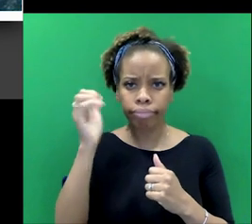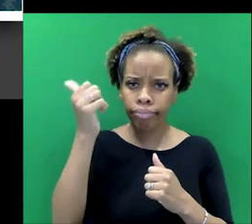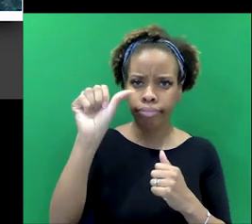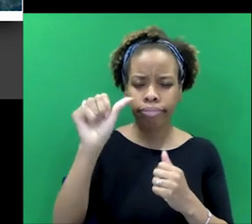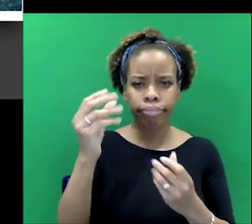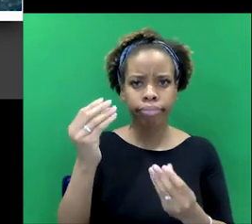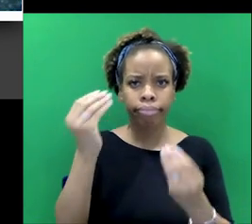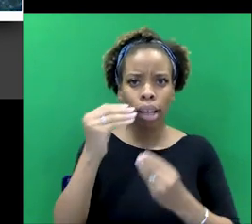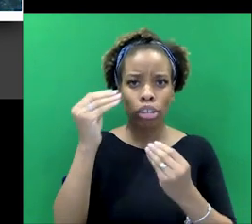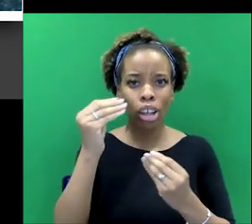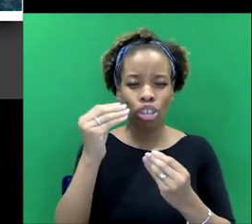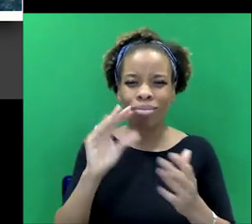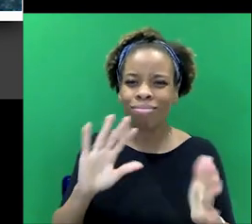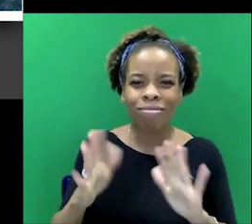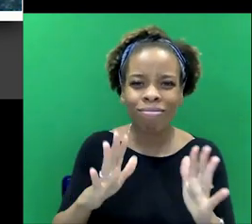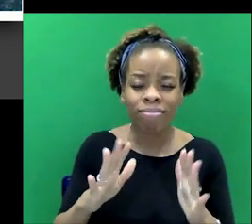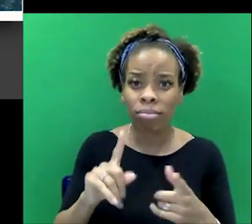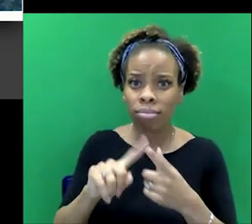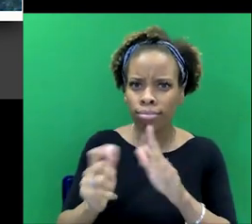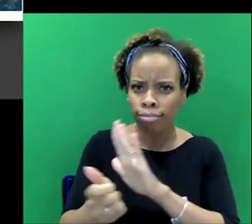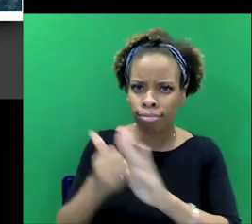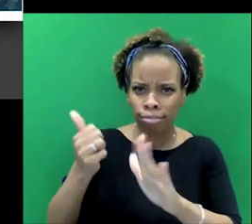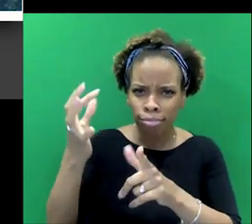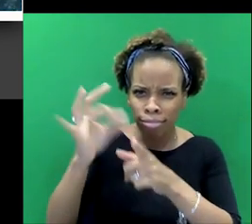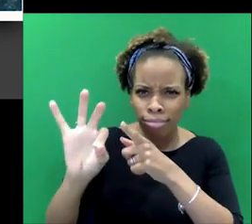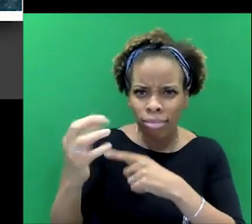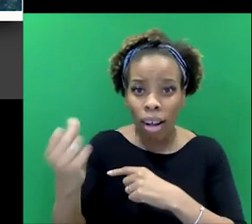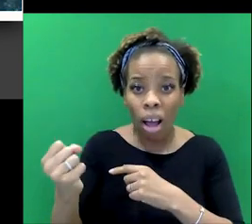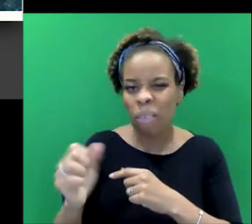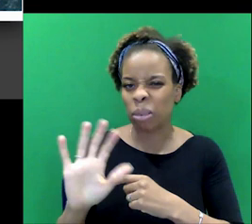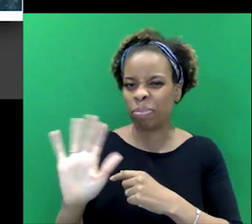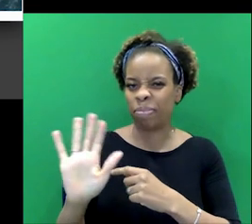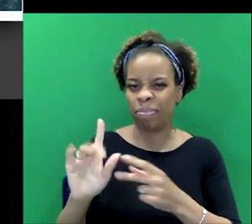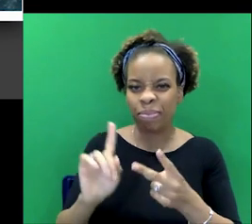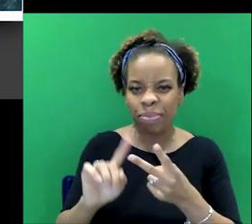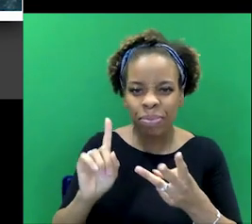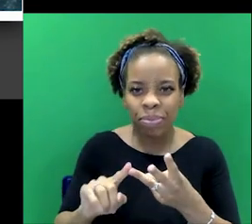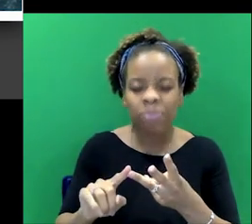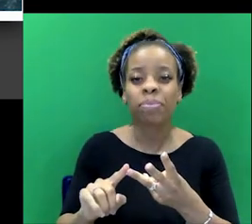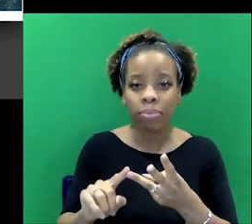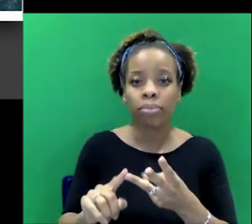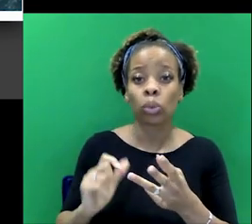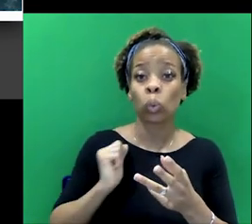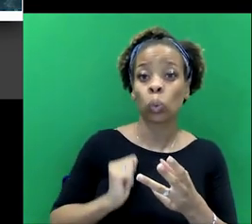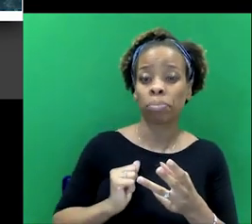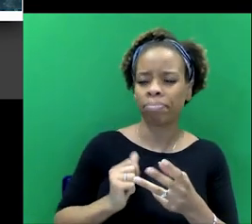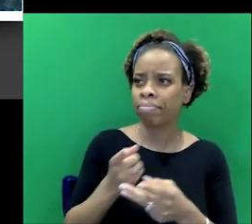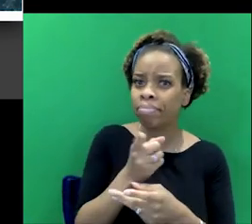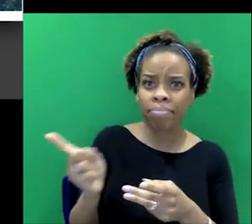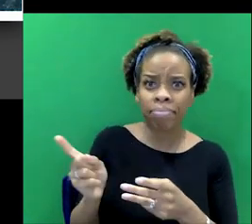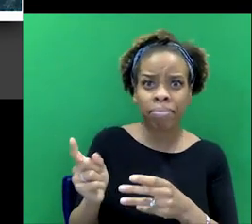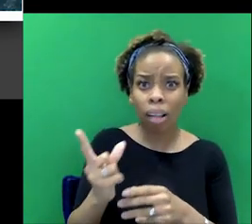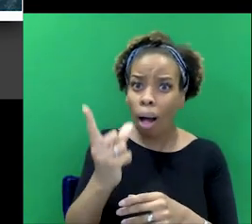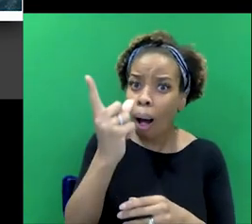they were not special people. And that really the idea of them having the ability